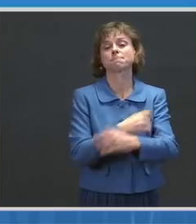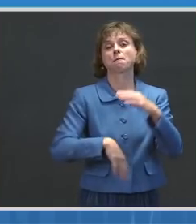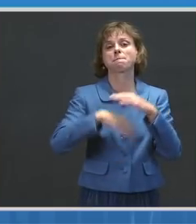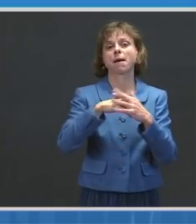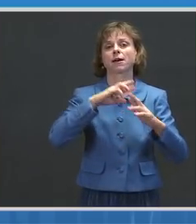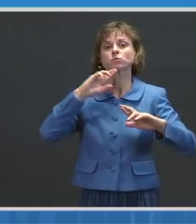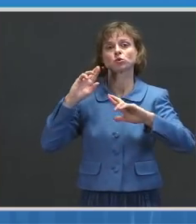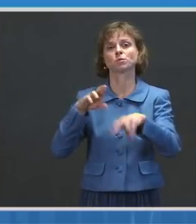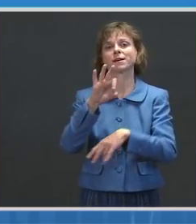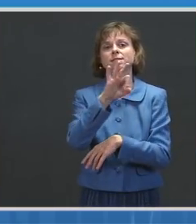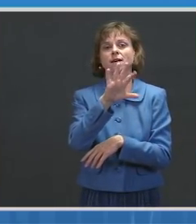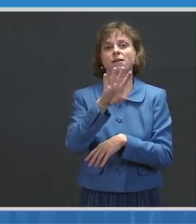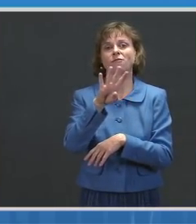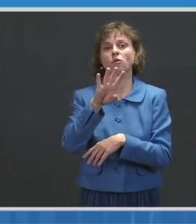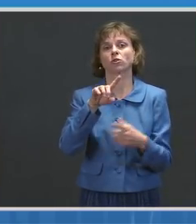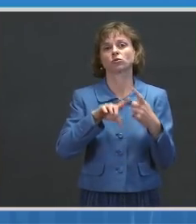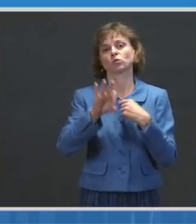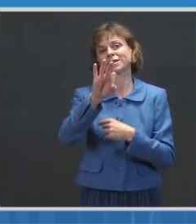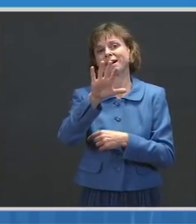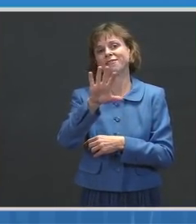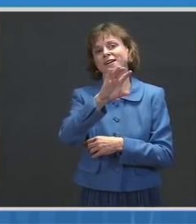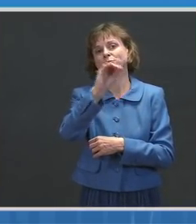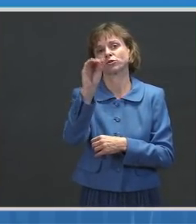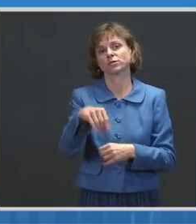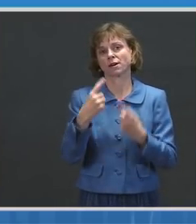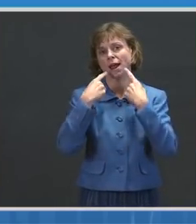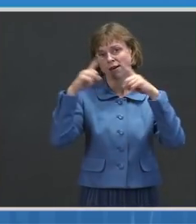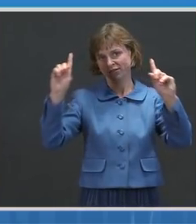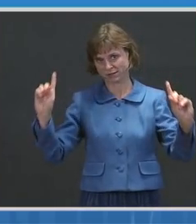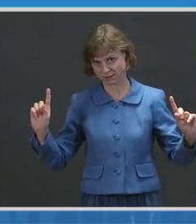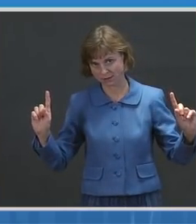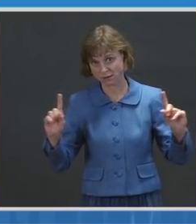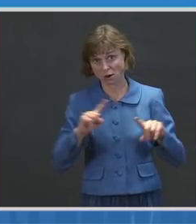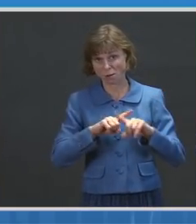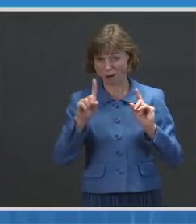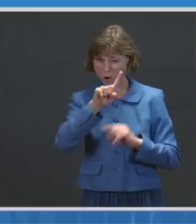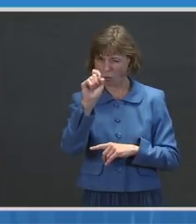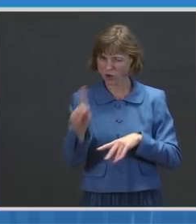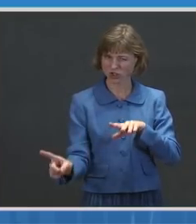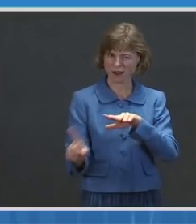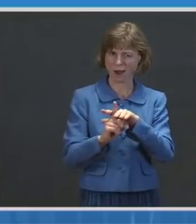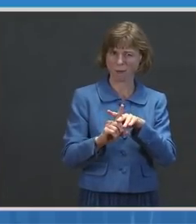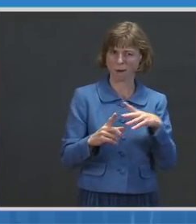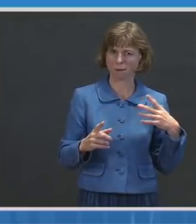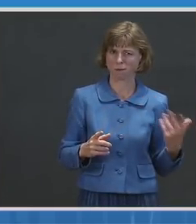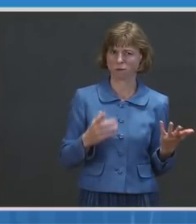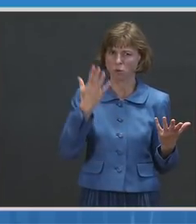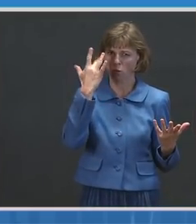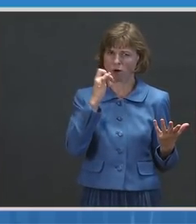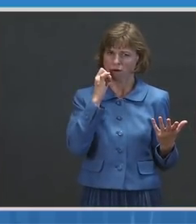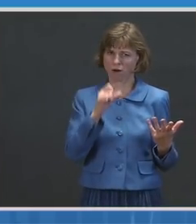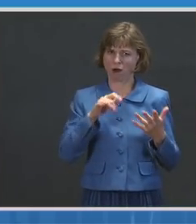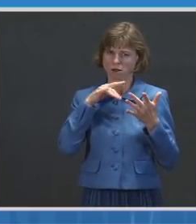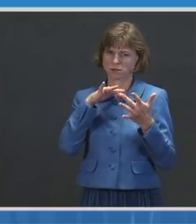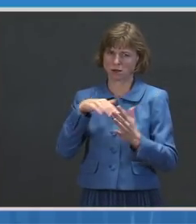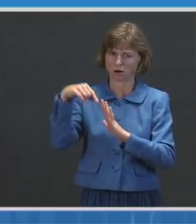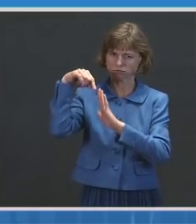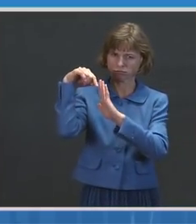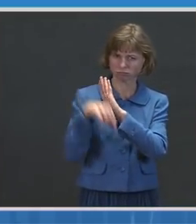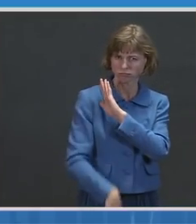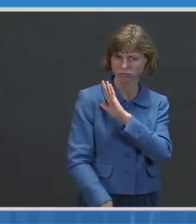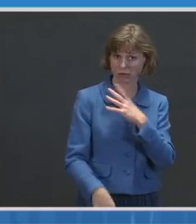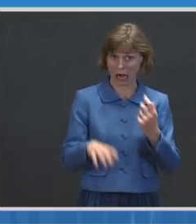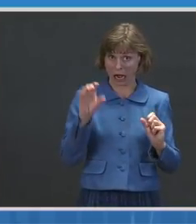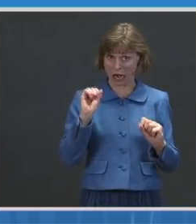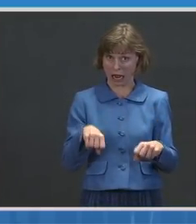of 94 to 95 percent efficacy. But the question has arisen, why not study in detail whether or not you